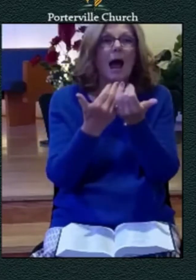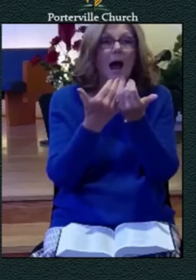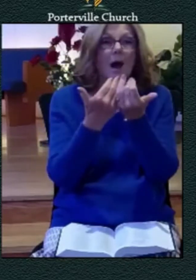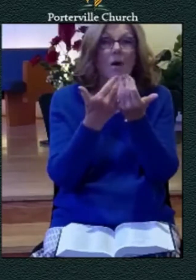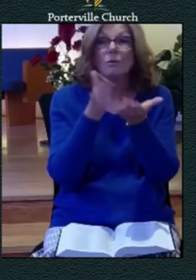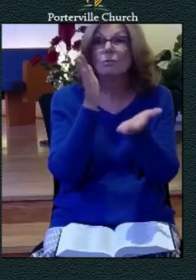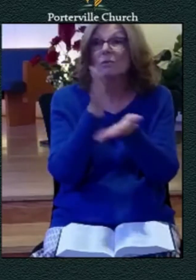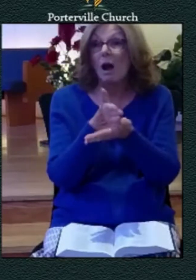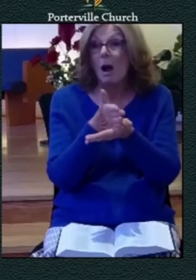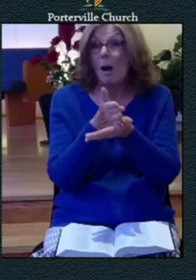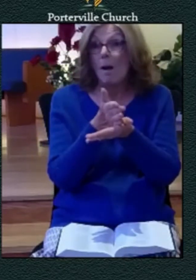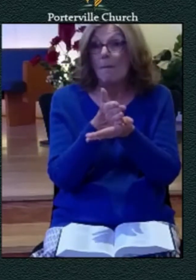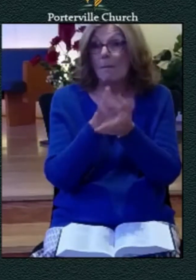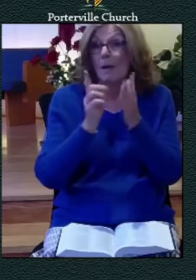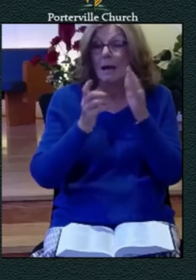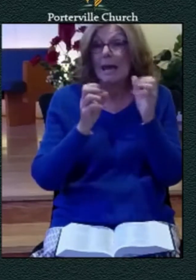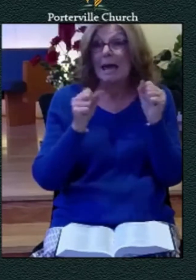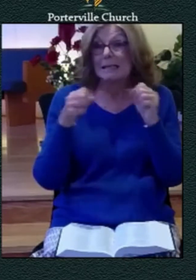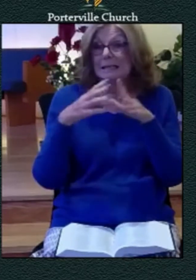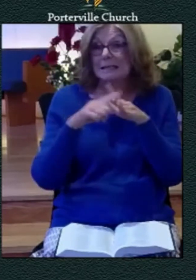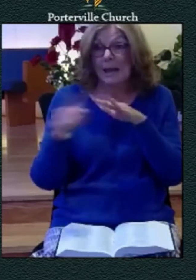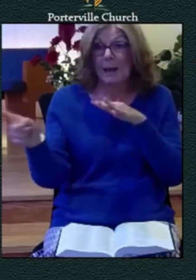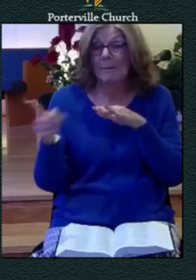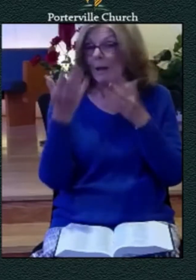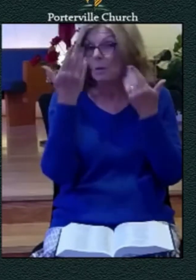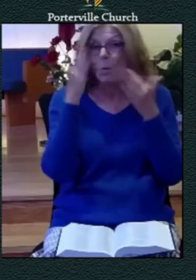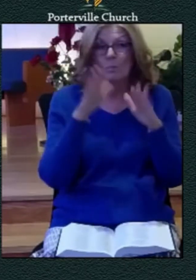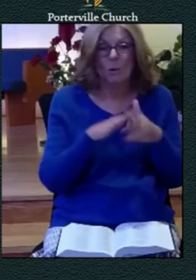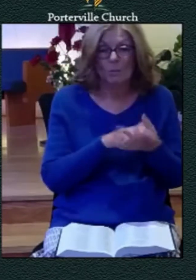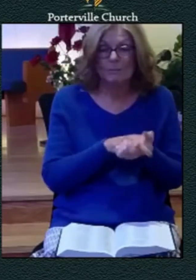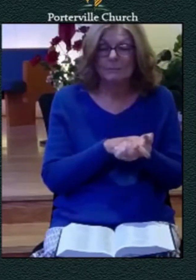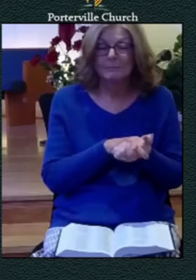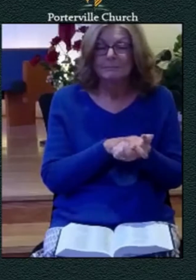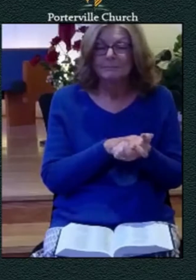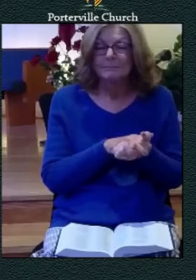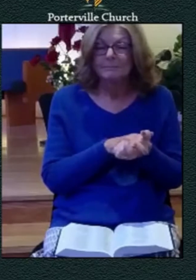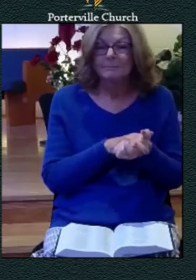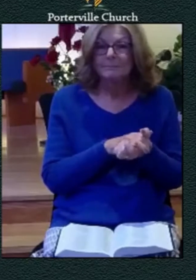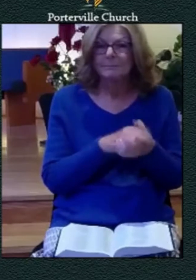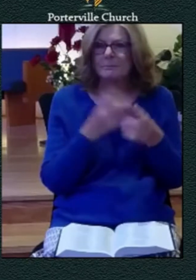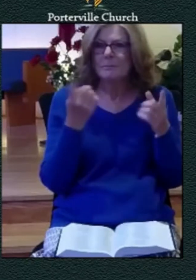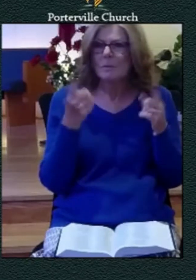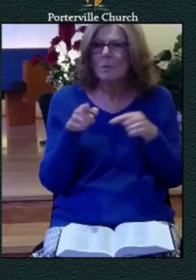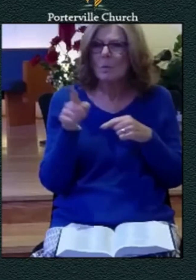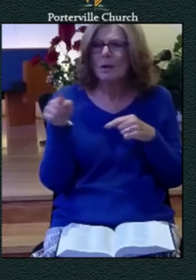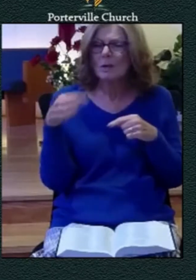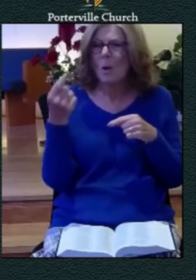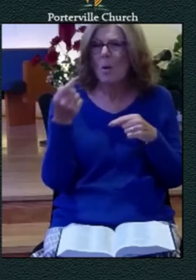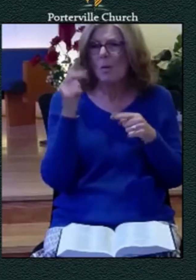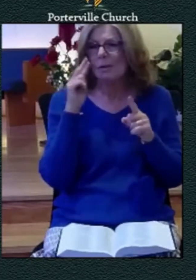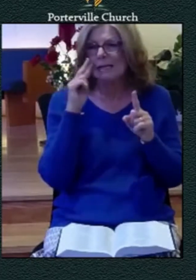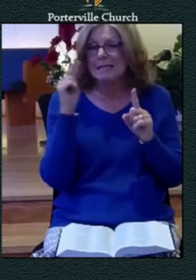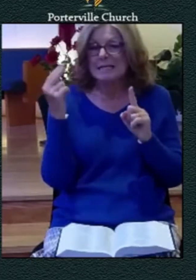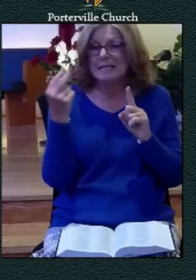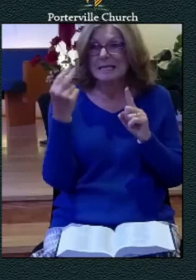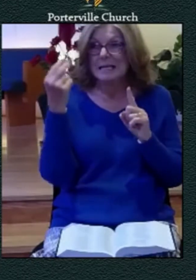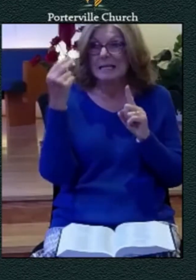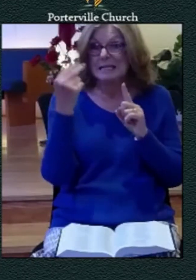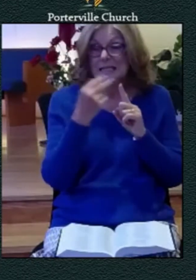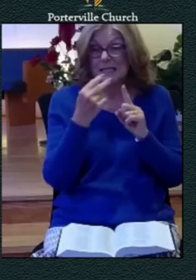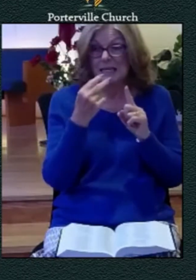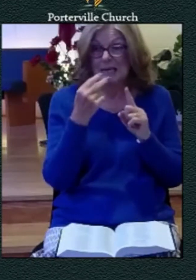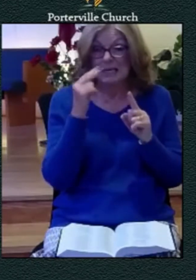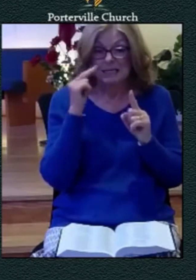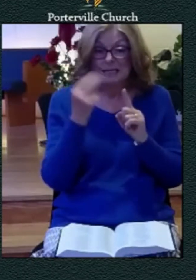you know and and the thing is when when you only see from your human perspective you see